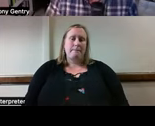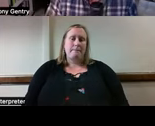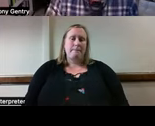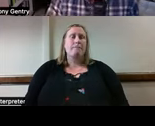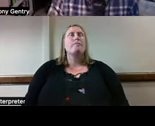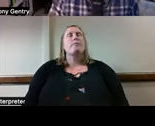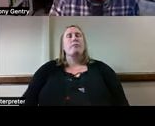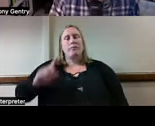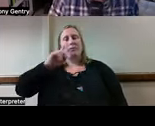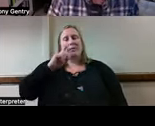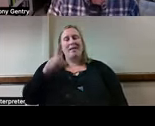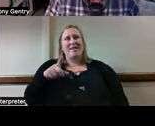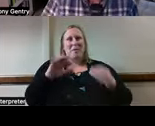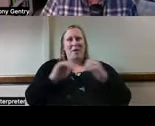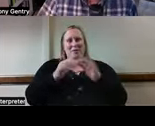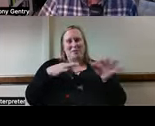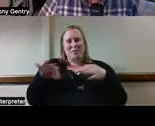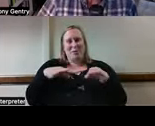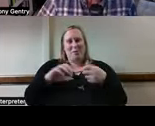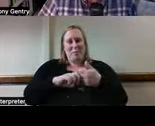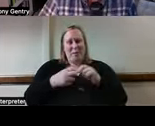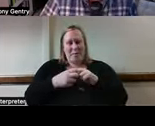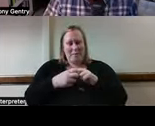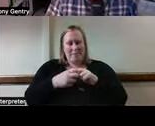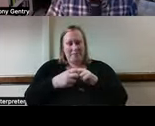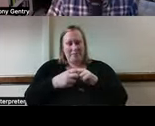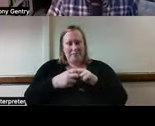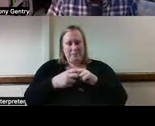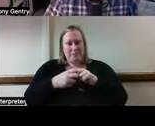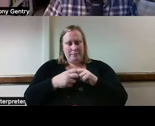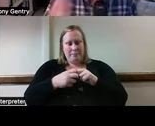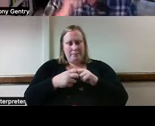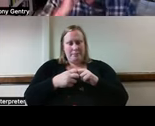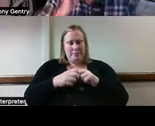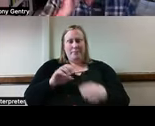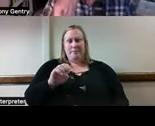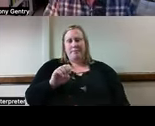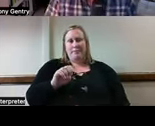would help if I had said this before, might be in an either or model.